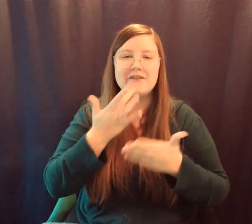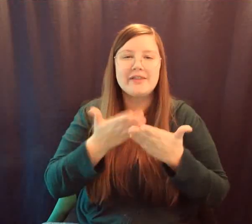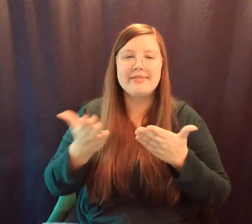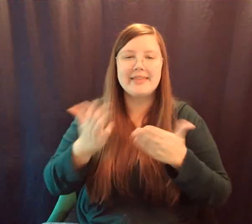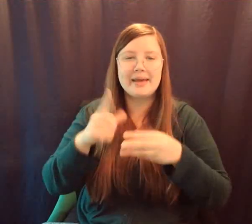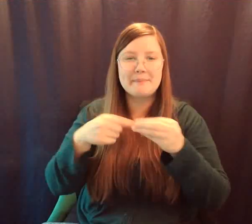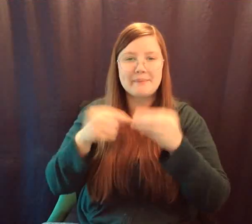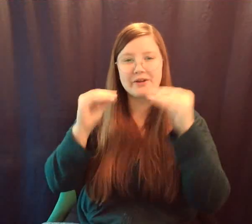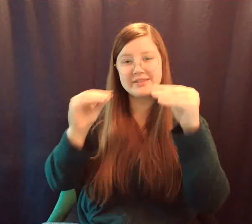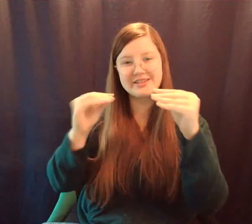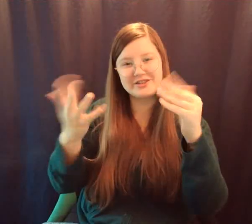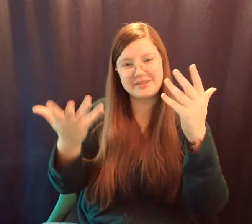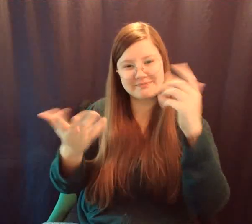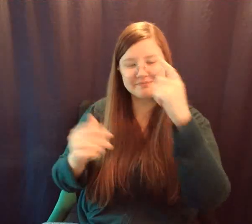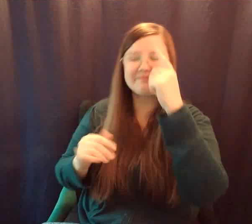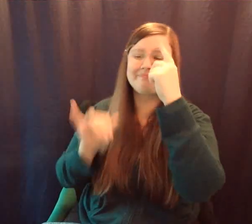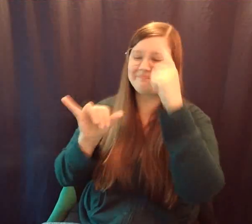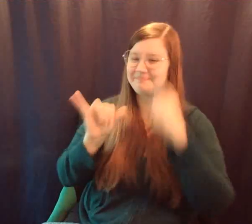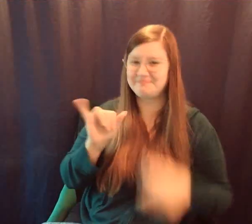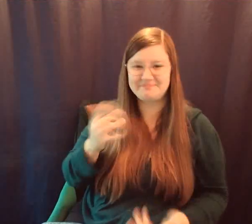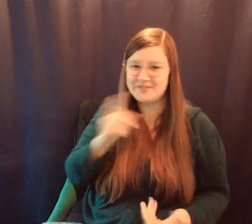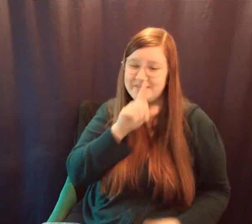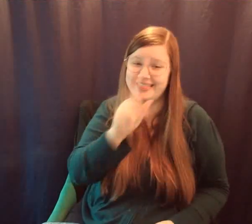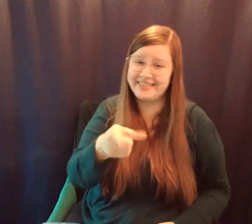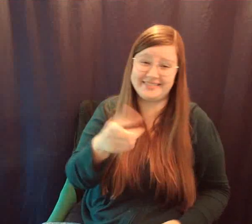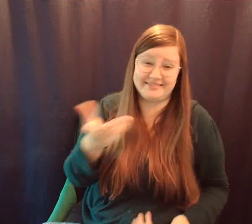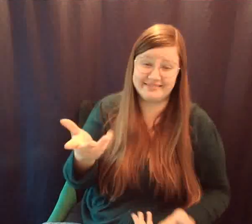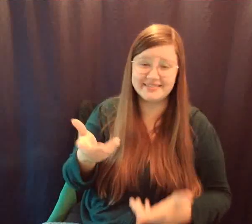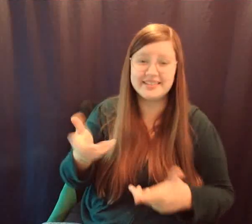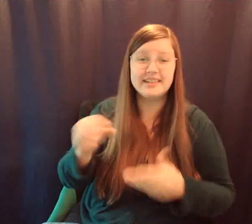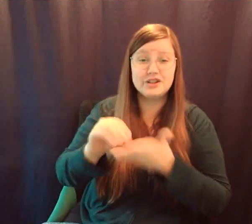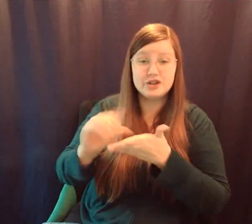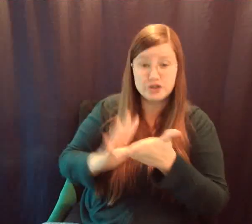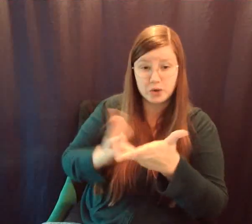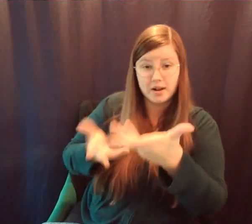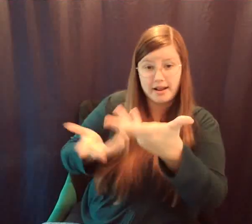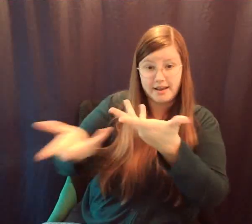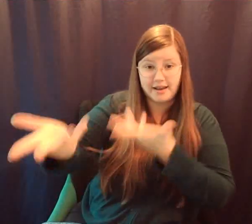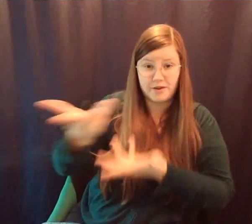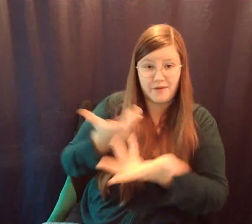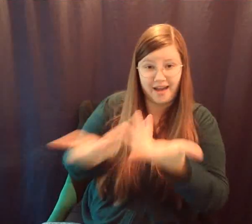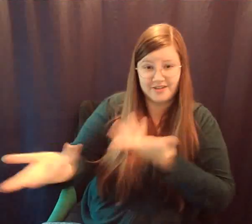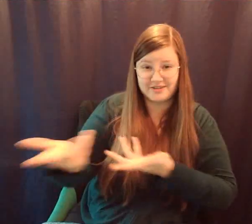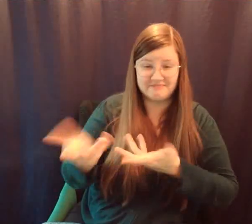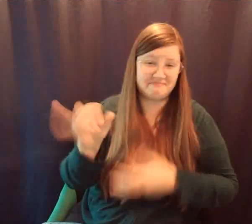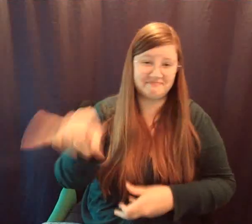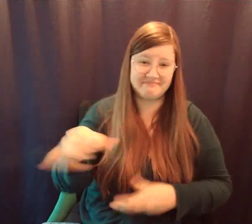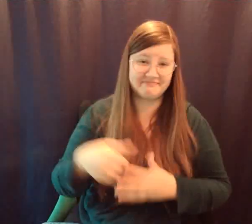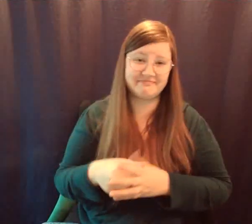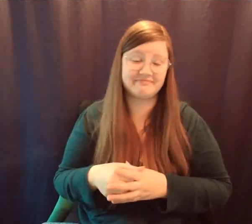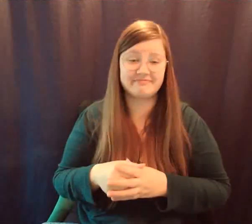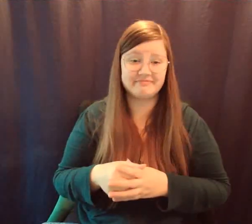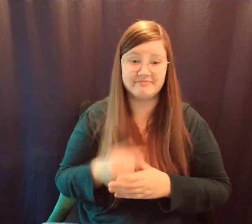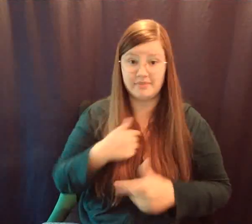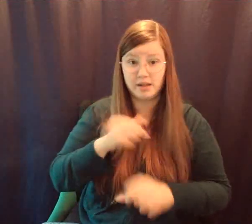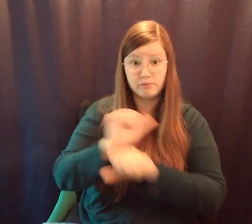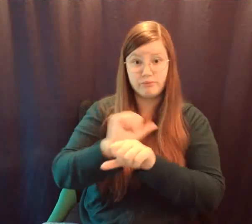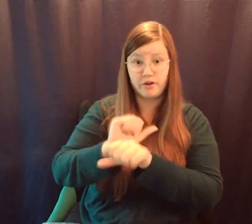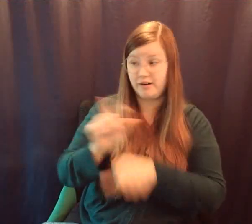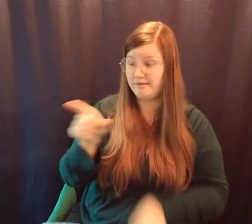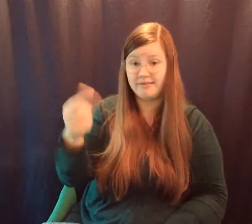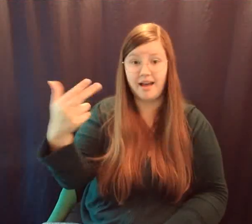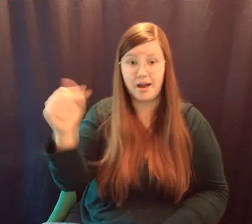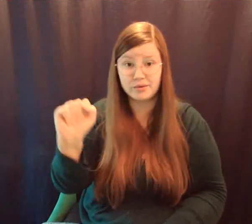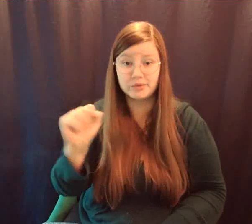Oh, gosh. It's just the interaction with the students and being at the high school, actually